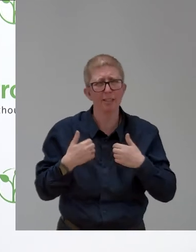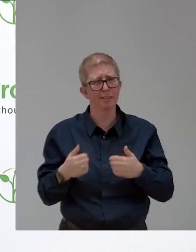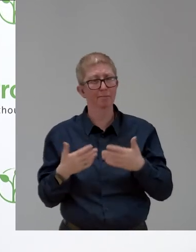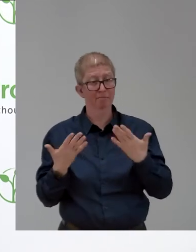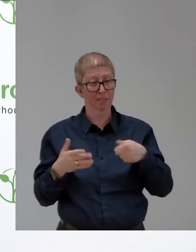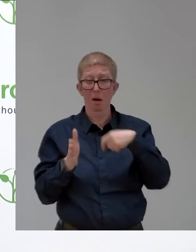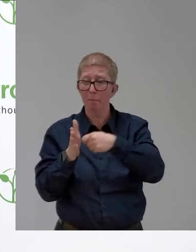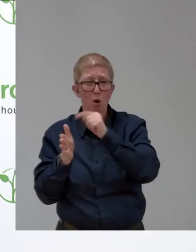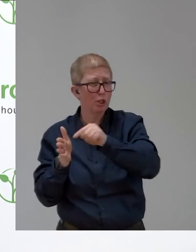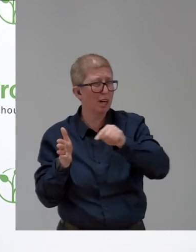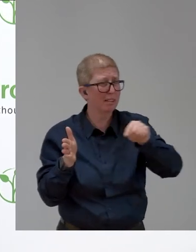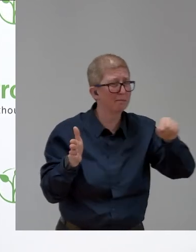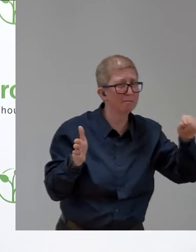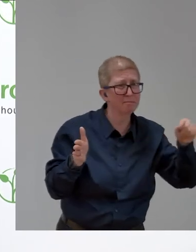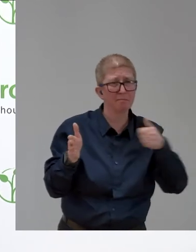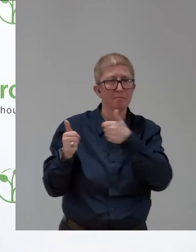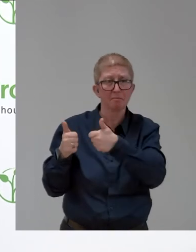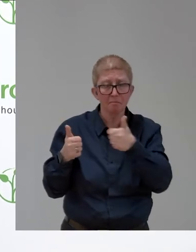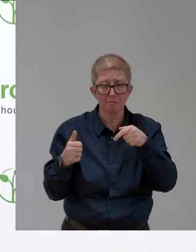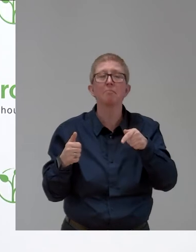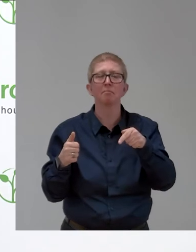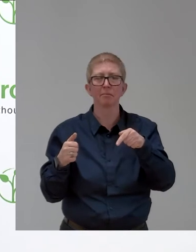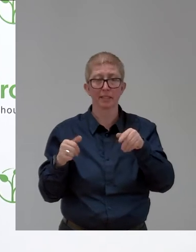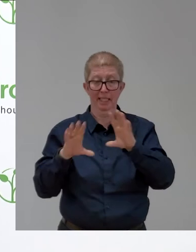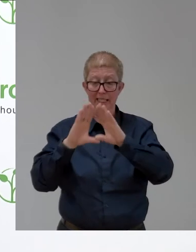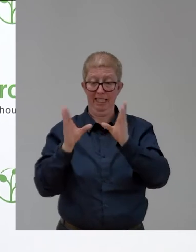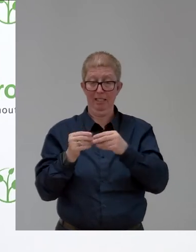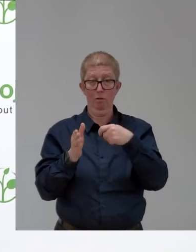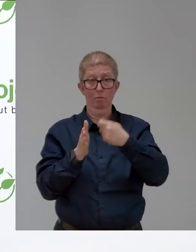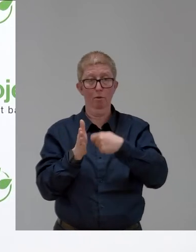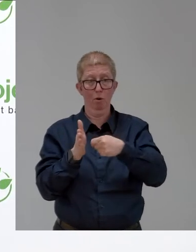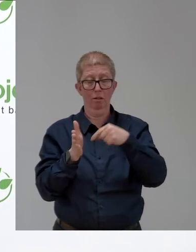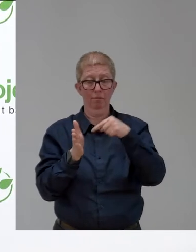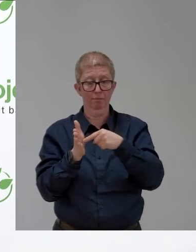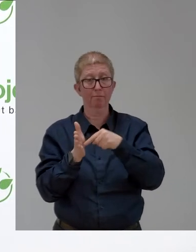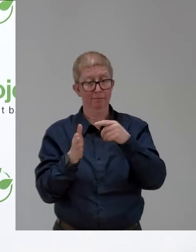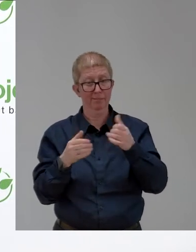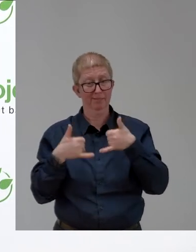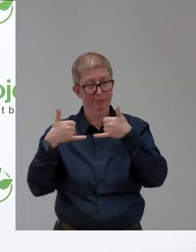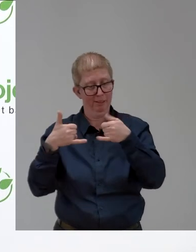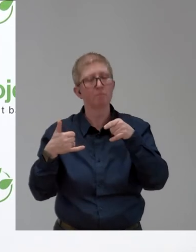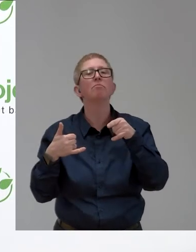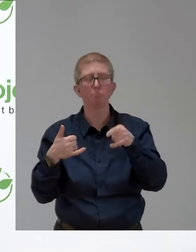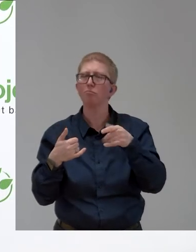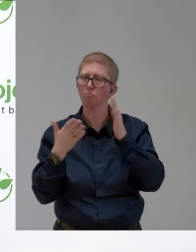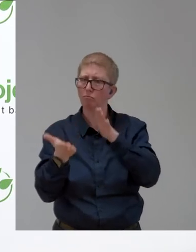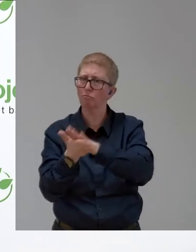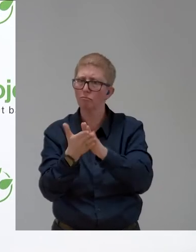deserved with the Zero Project Award. Johanna, Light for the World runs many employment models in low income countries.